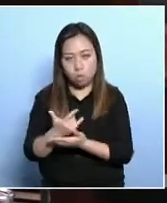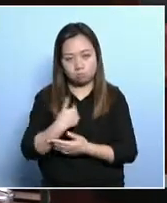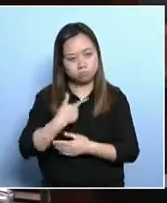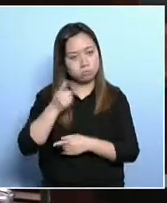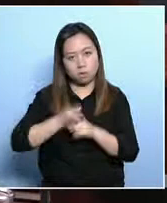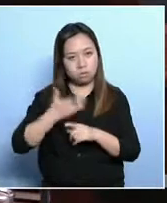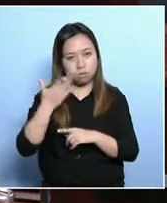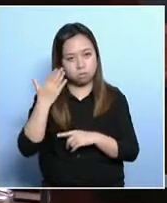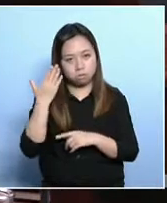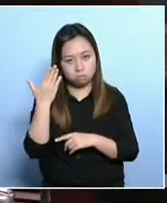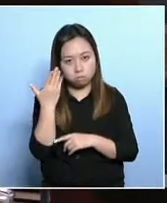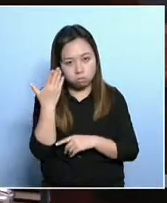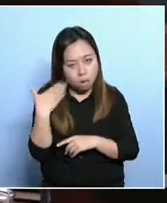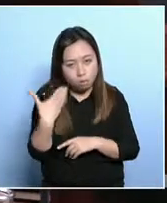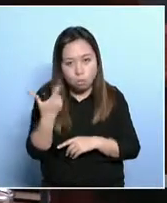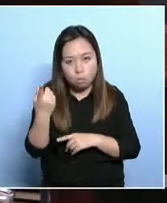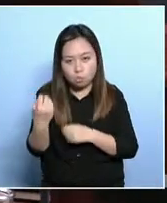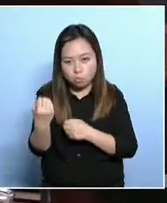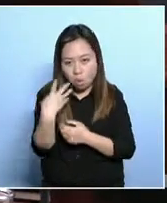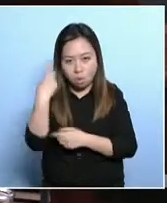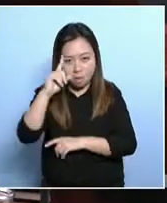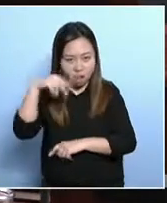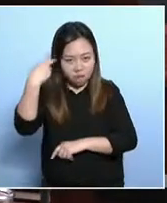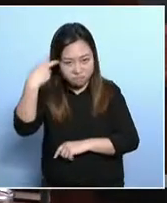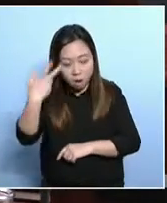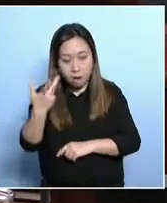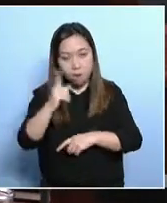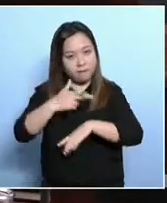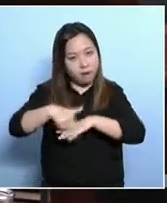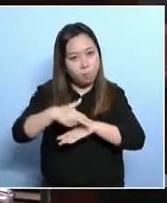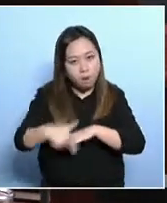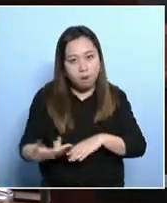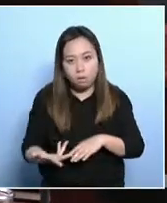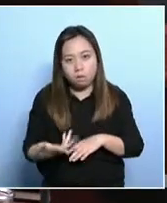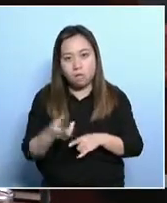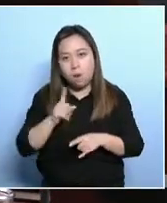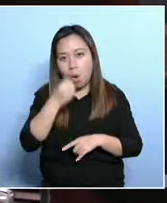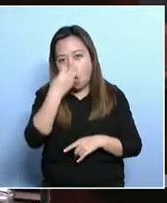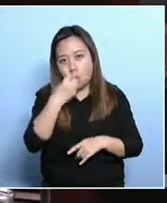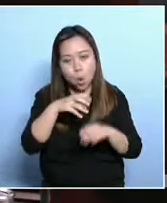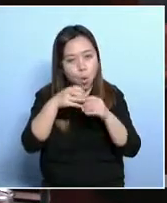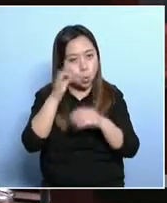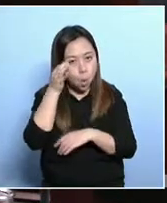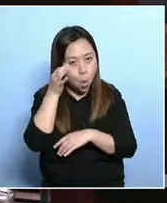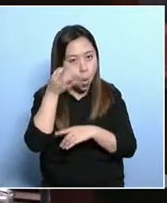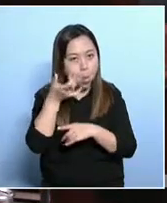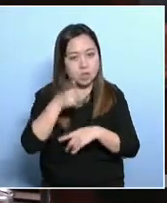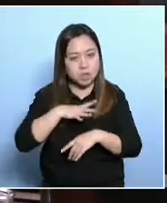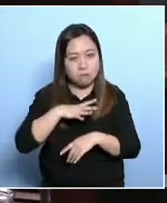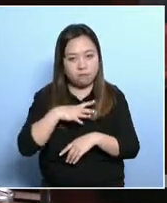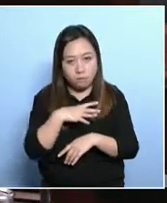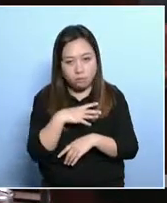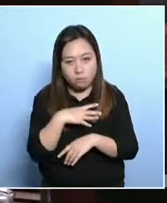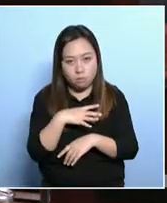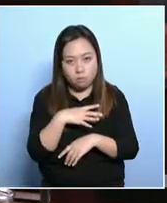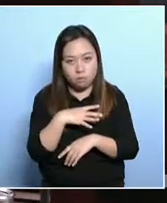in the previous segments, Dr. Lo Chee Kwong was here. But I didn't hear any specific